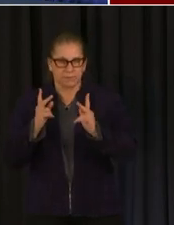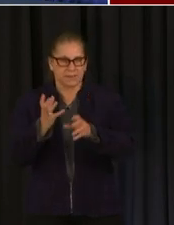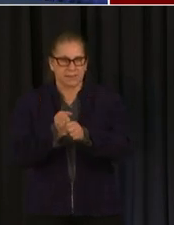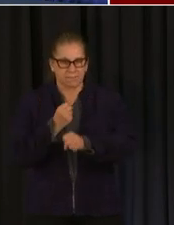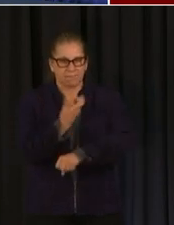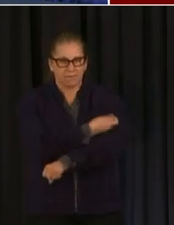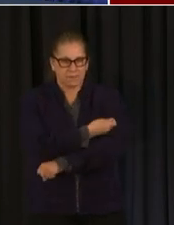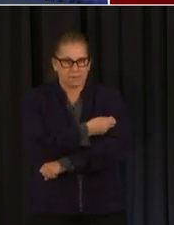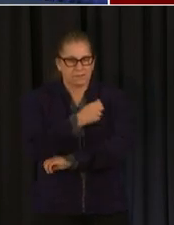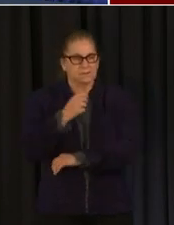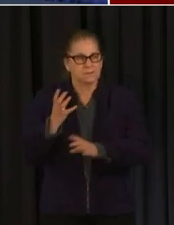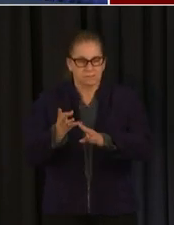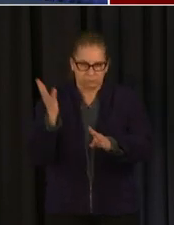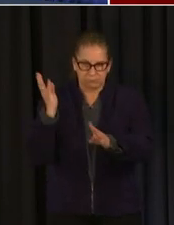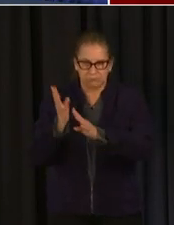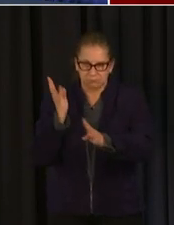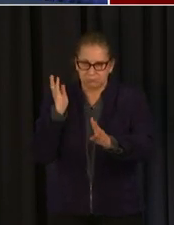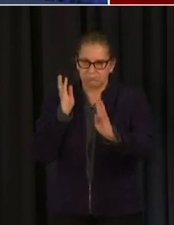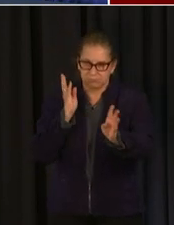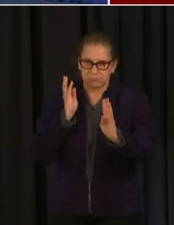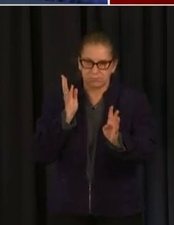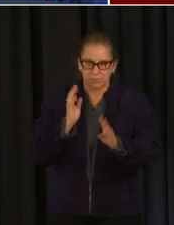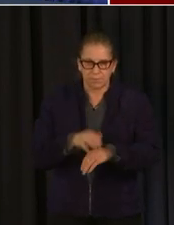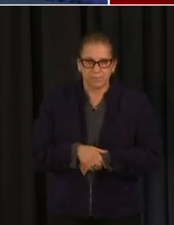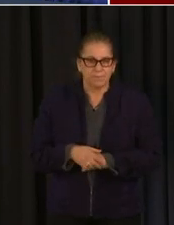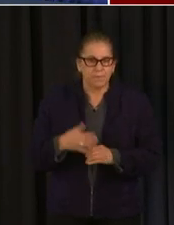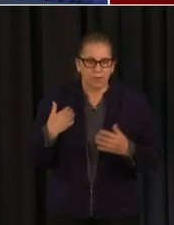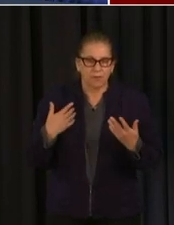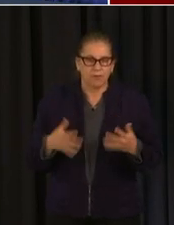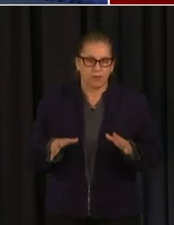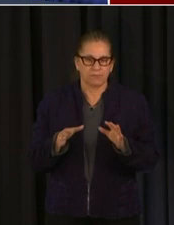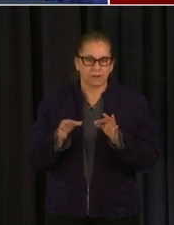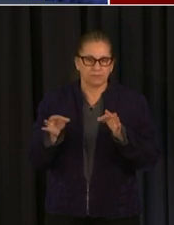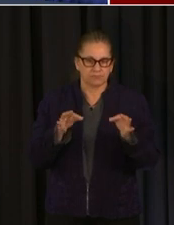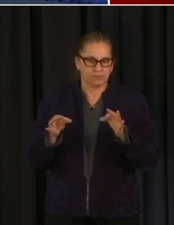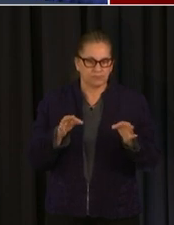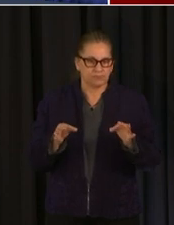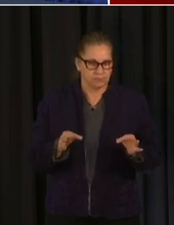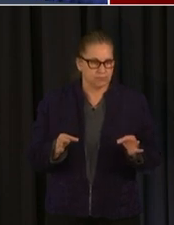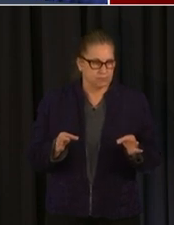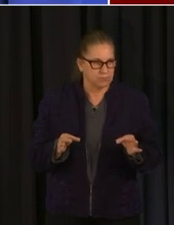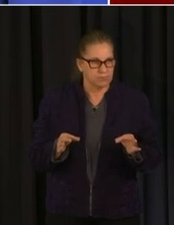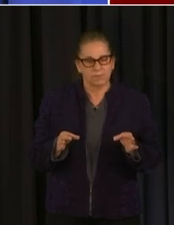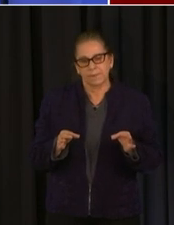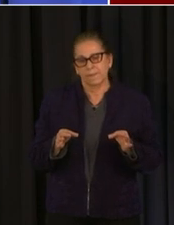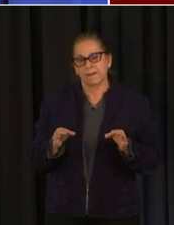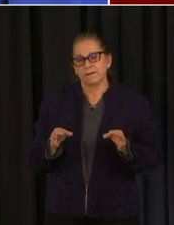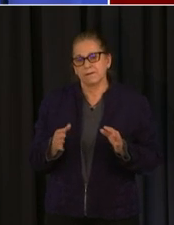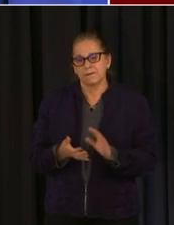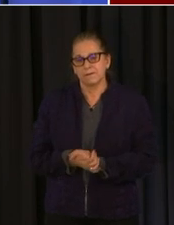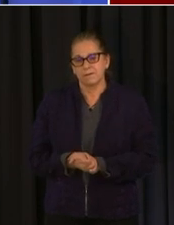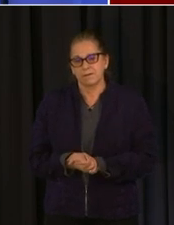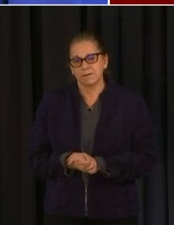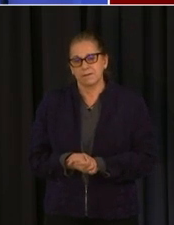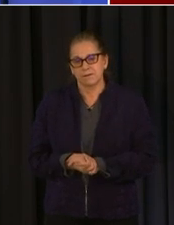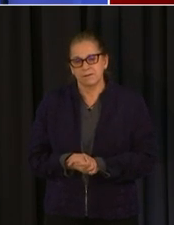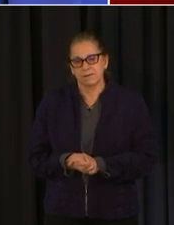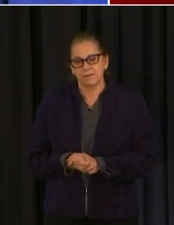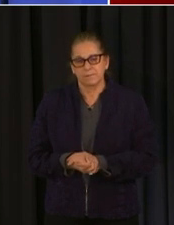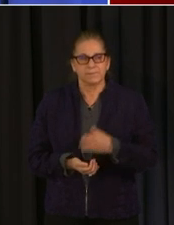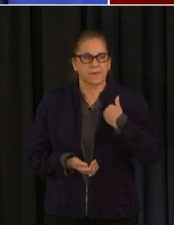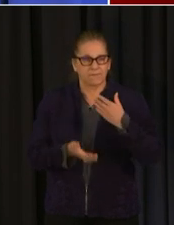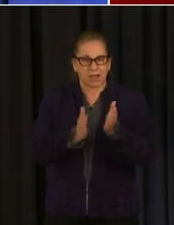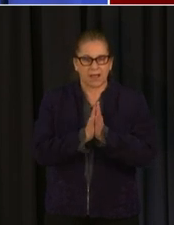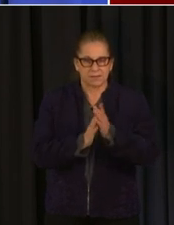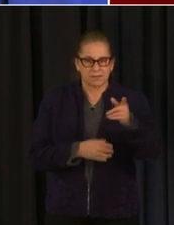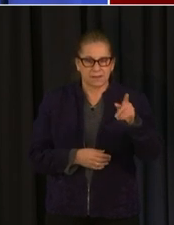uh in the queue um i already talked about the community core i've asked um kevin and the